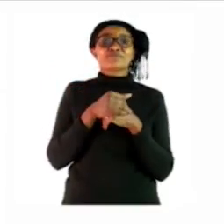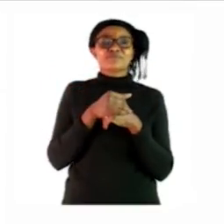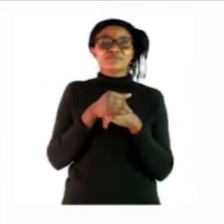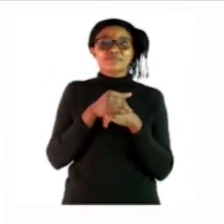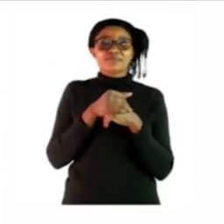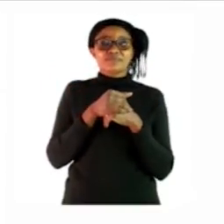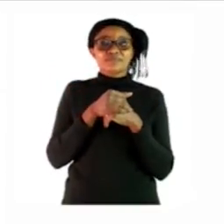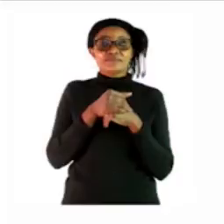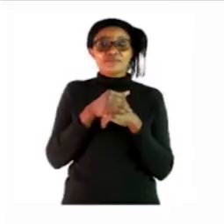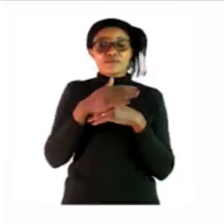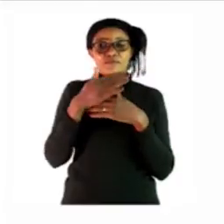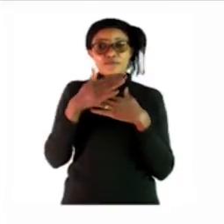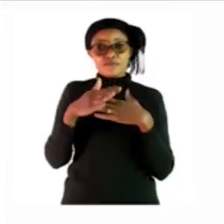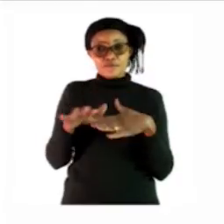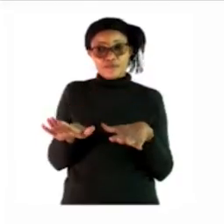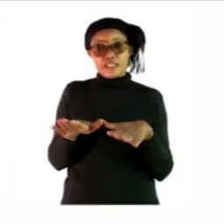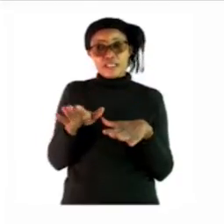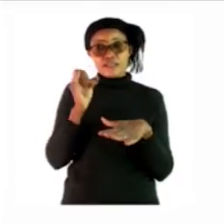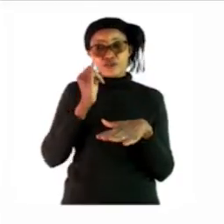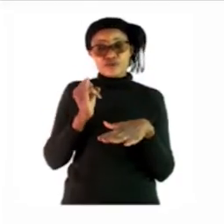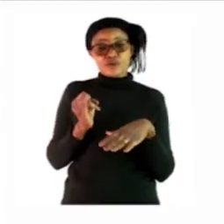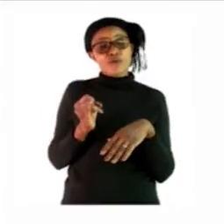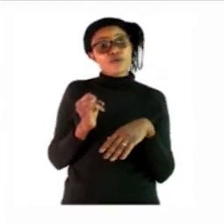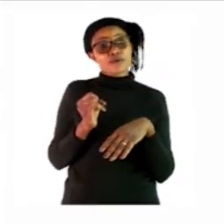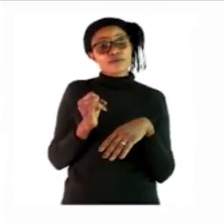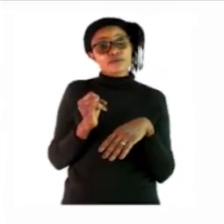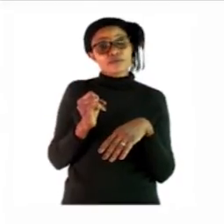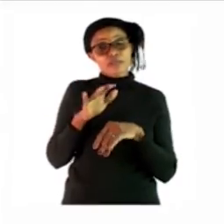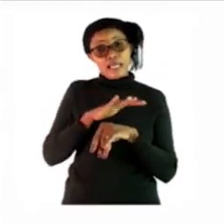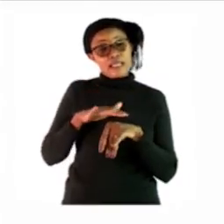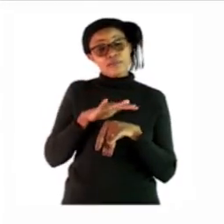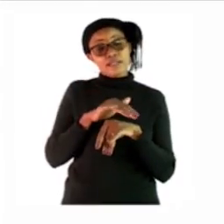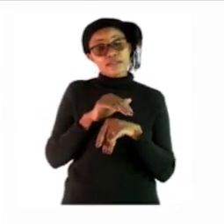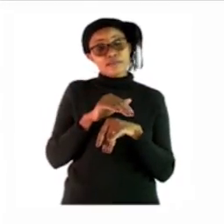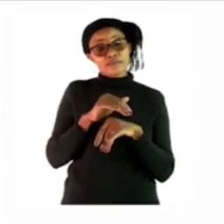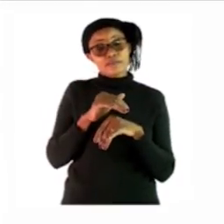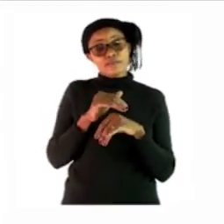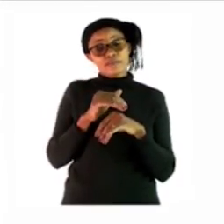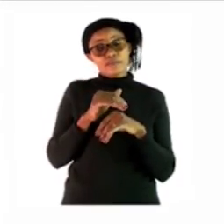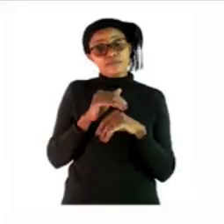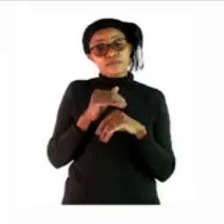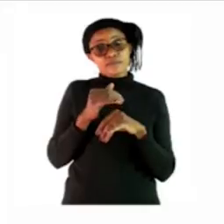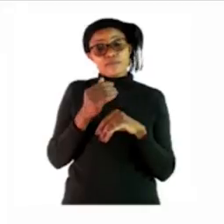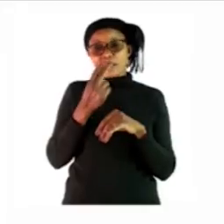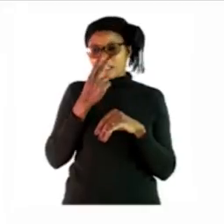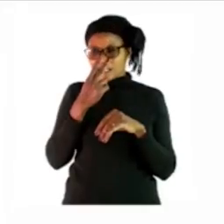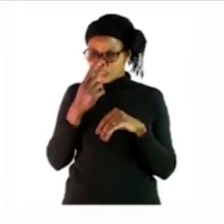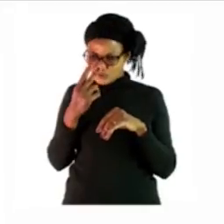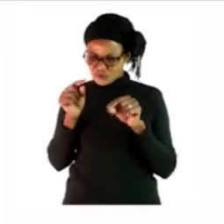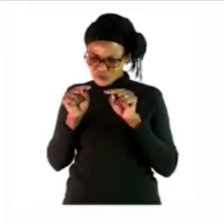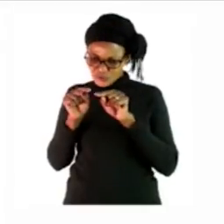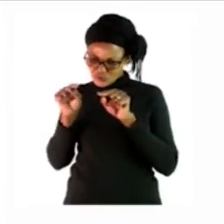after you have done drawing the pets now can you see that small